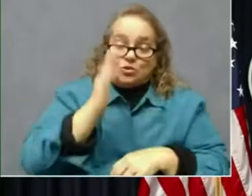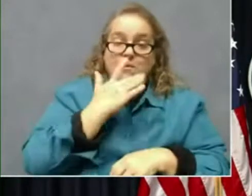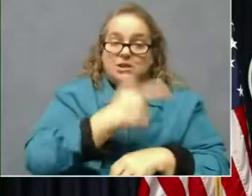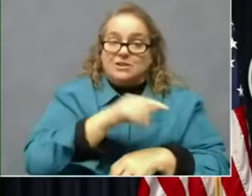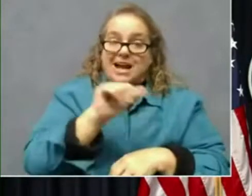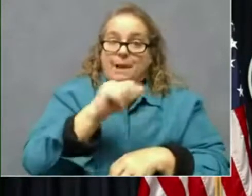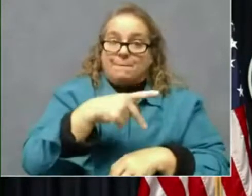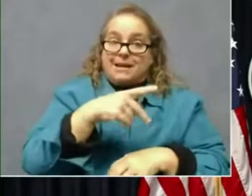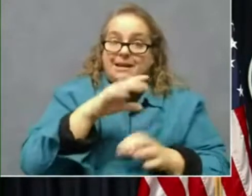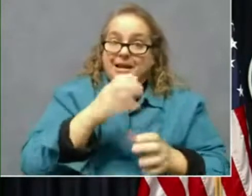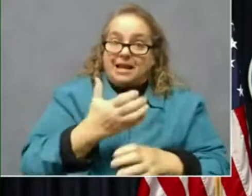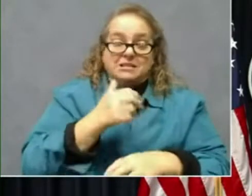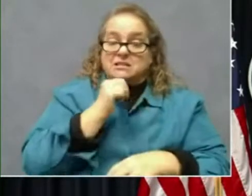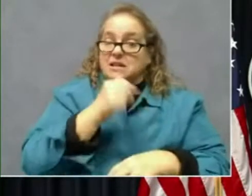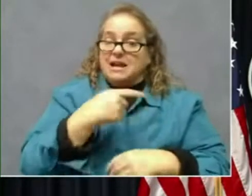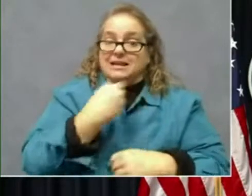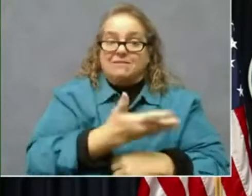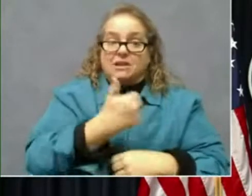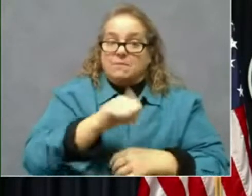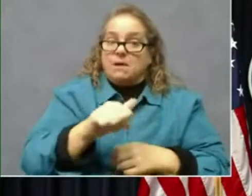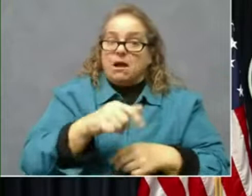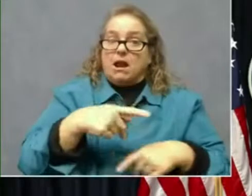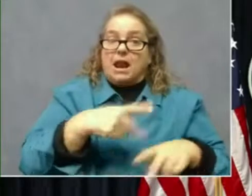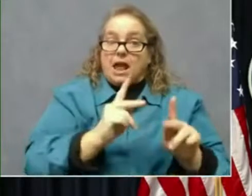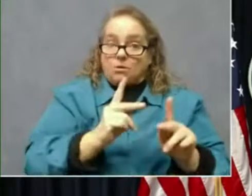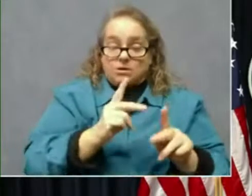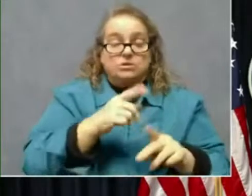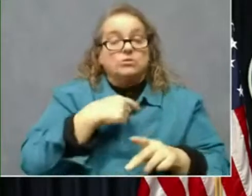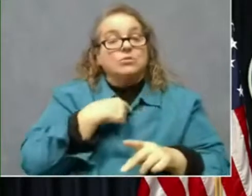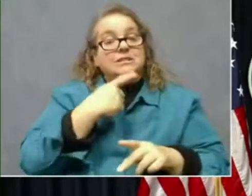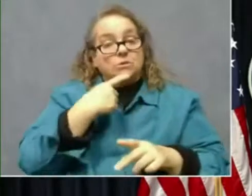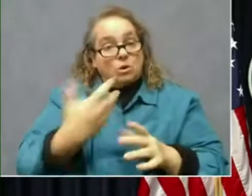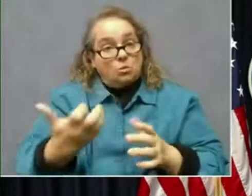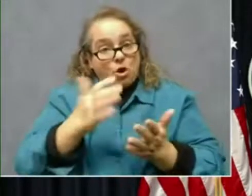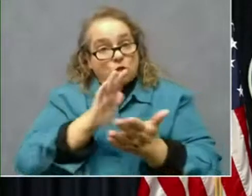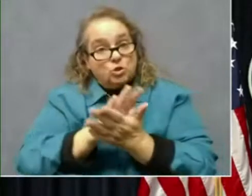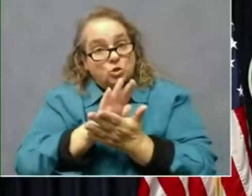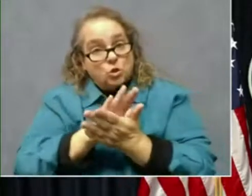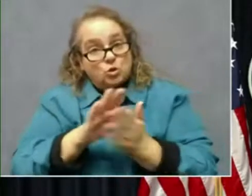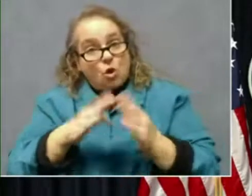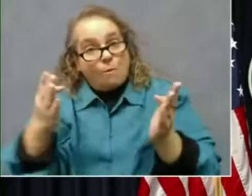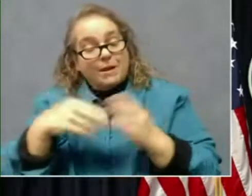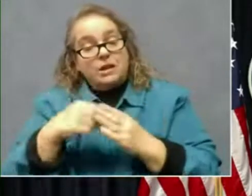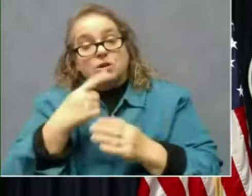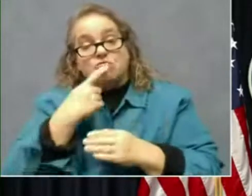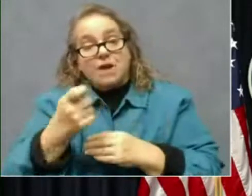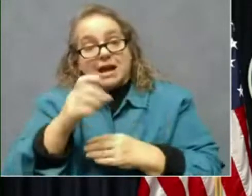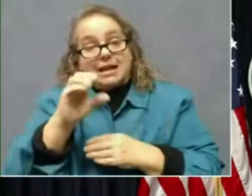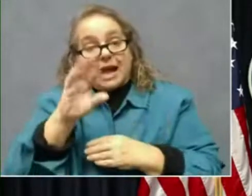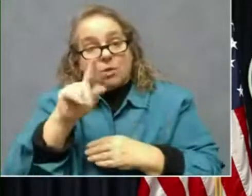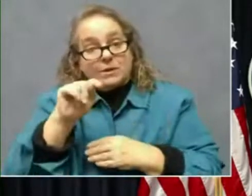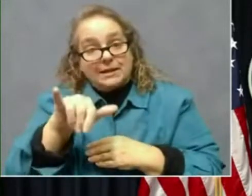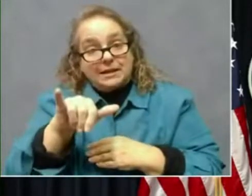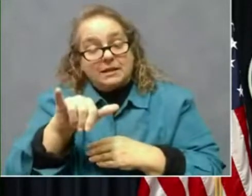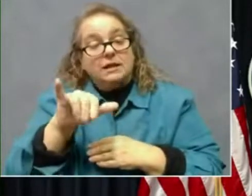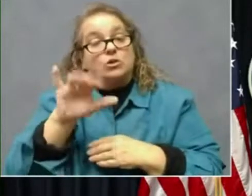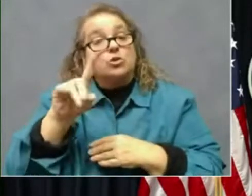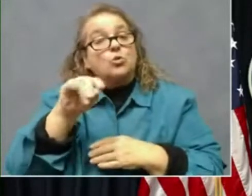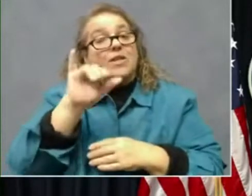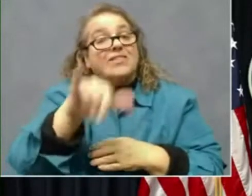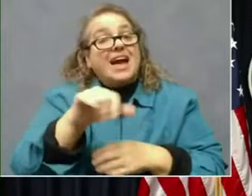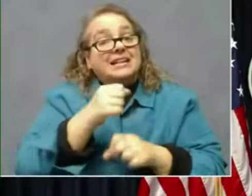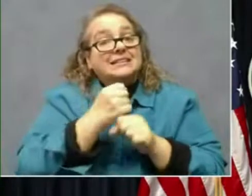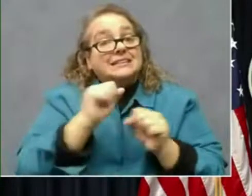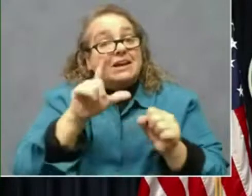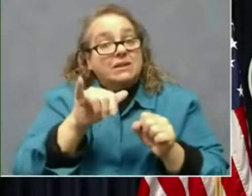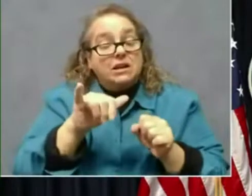not safe. We said we want to get schools open in red counties. To do that safely means those kids that